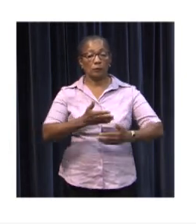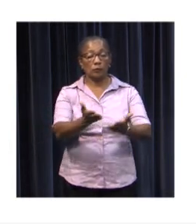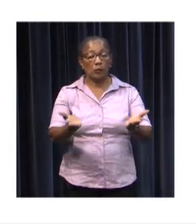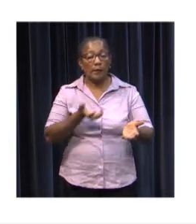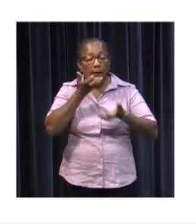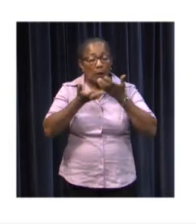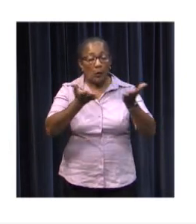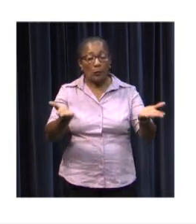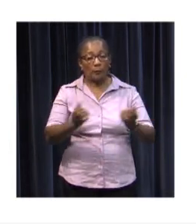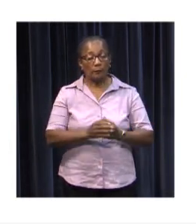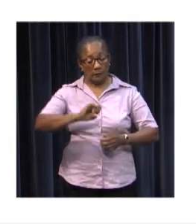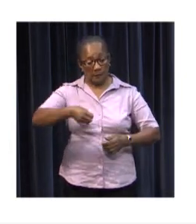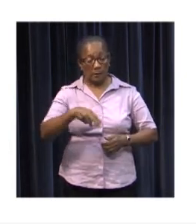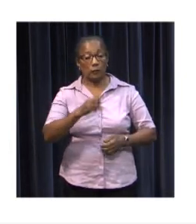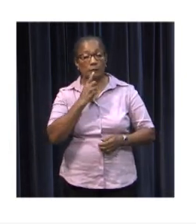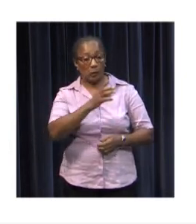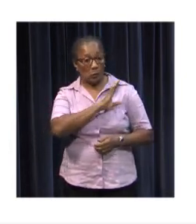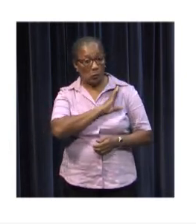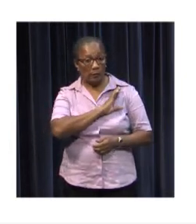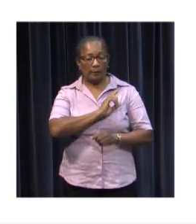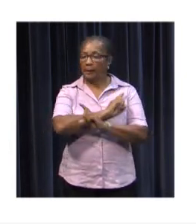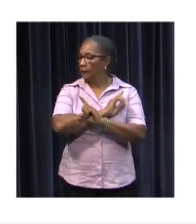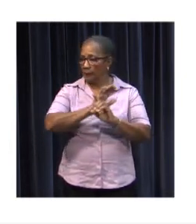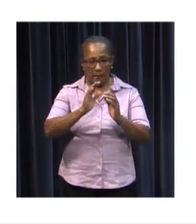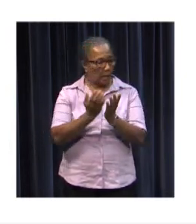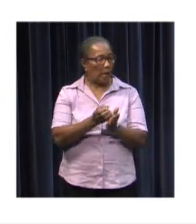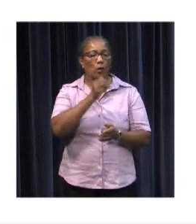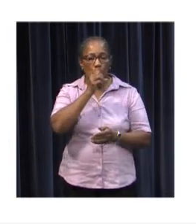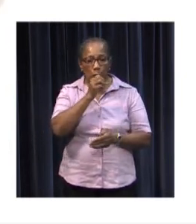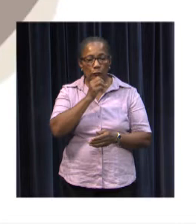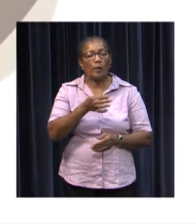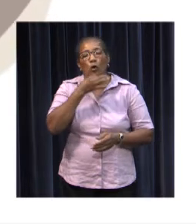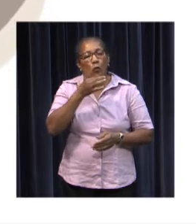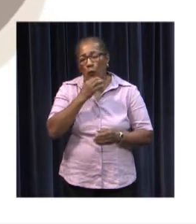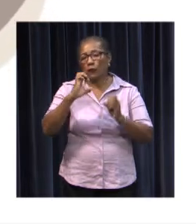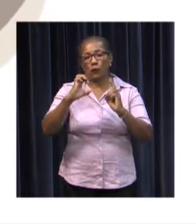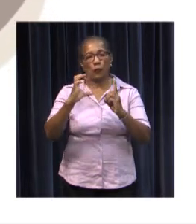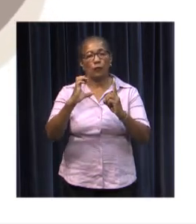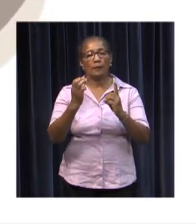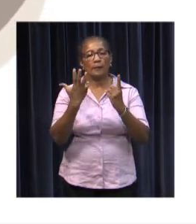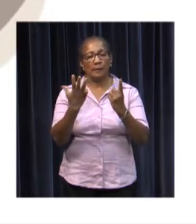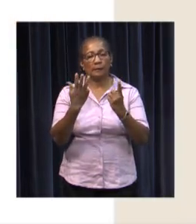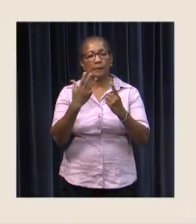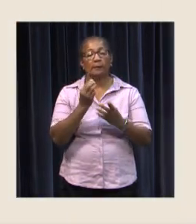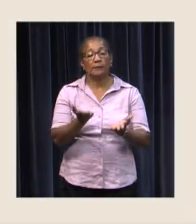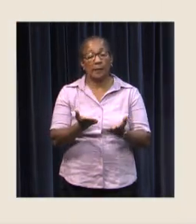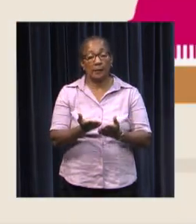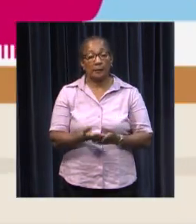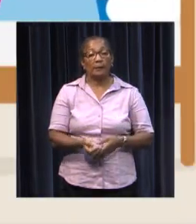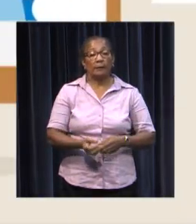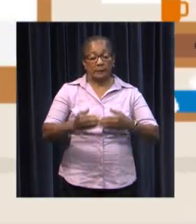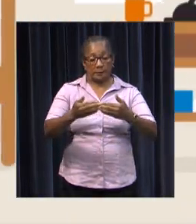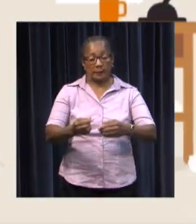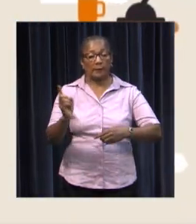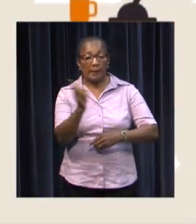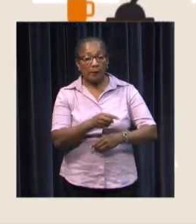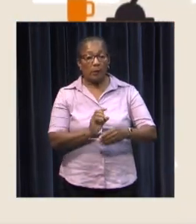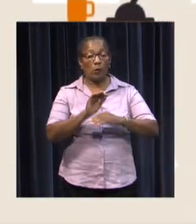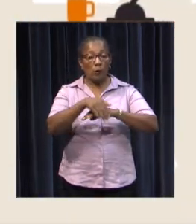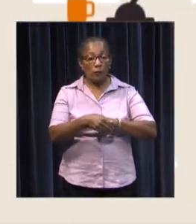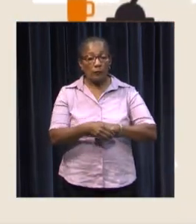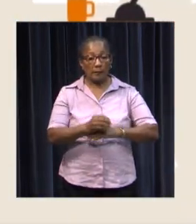special designated place. Jesrund emphasized that not every cough has to be a COVID-19 case.